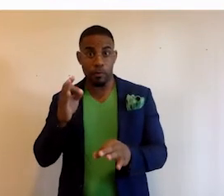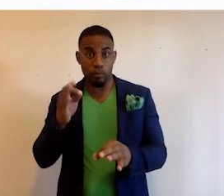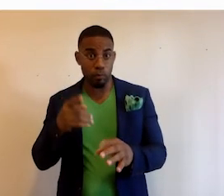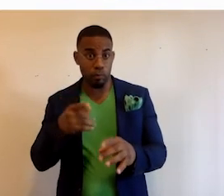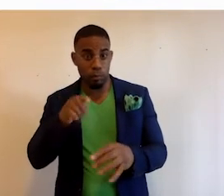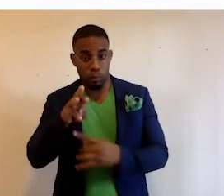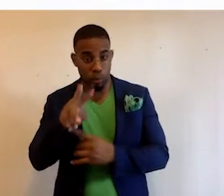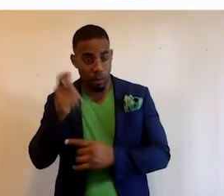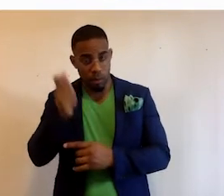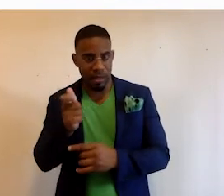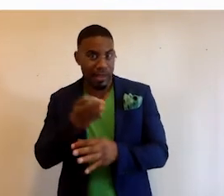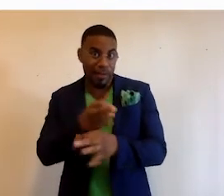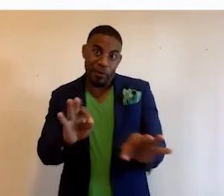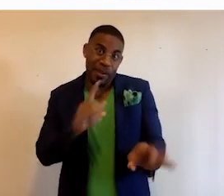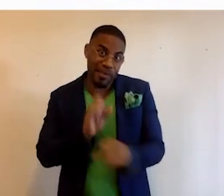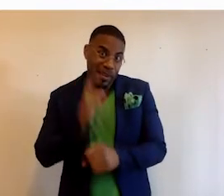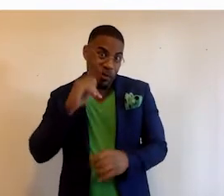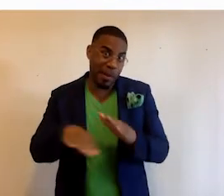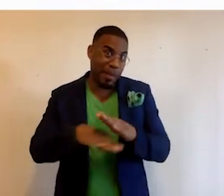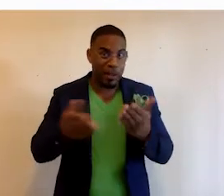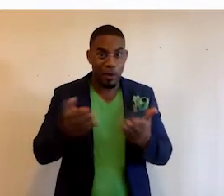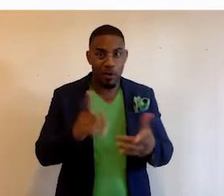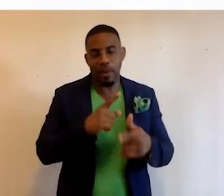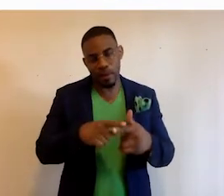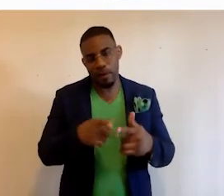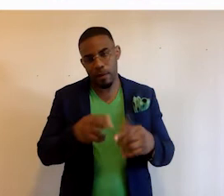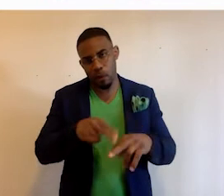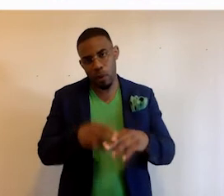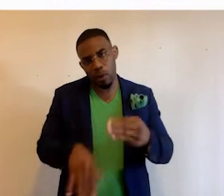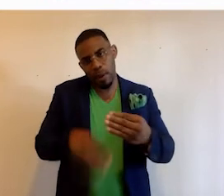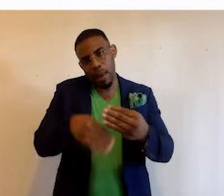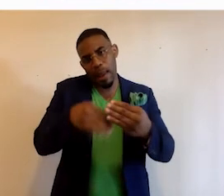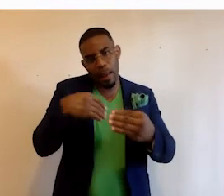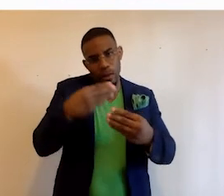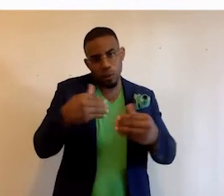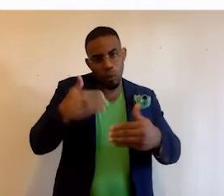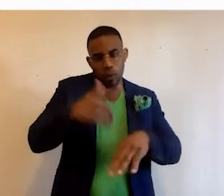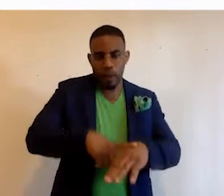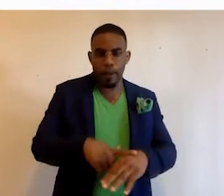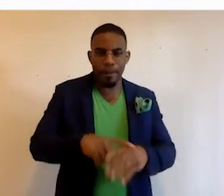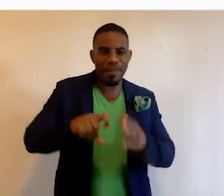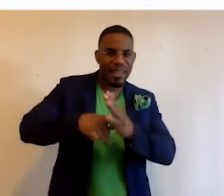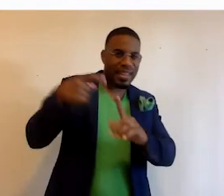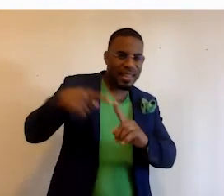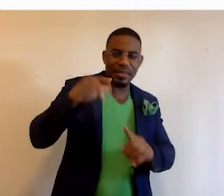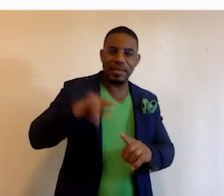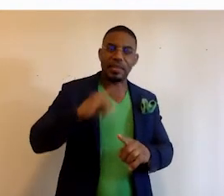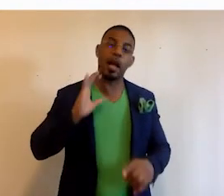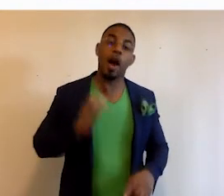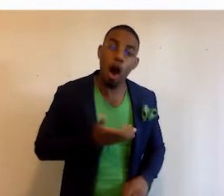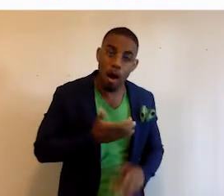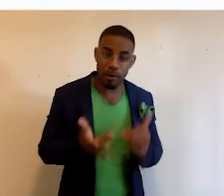So it's basically free for the basic service and then you can add solutions over time. The key is that this is our